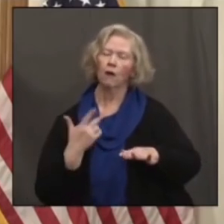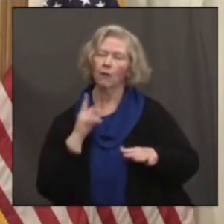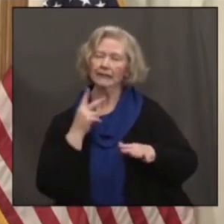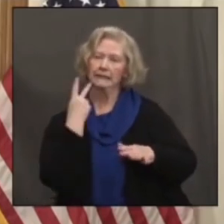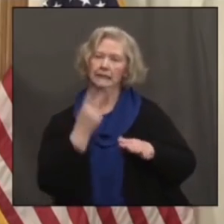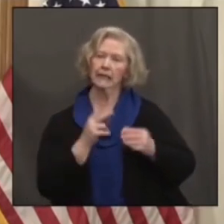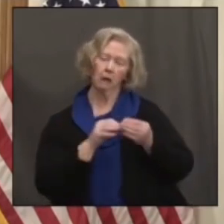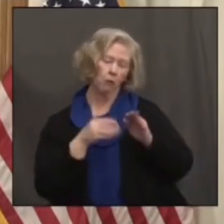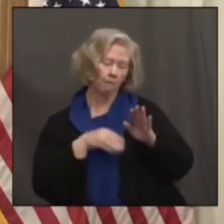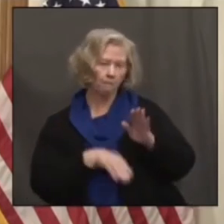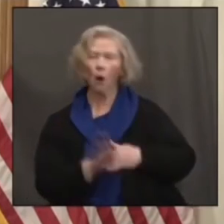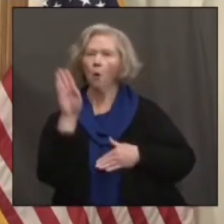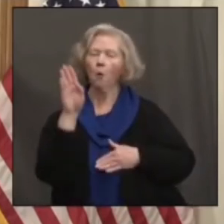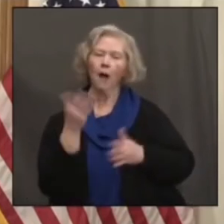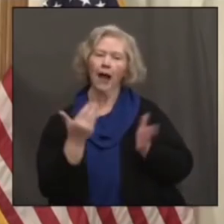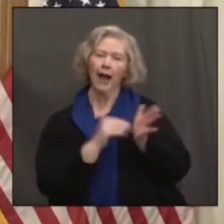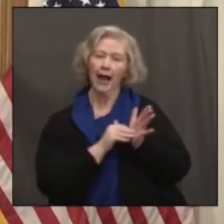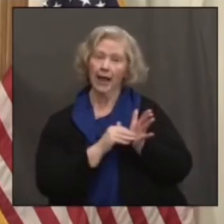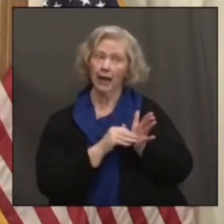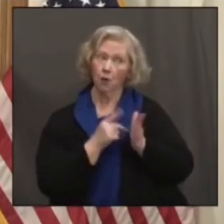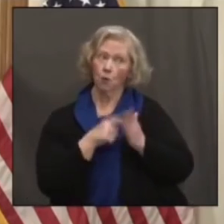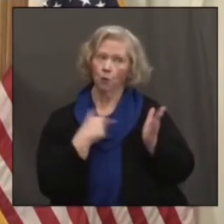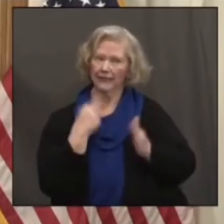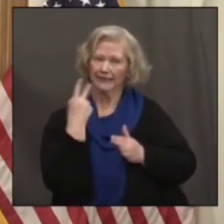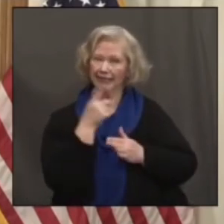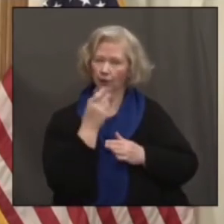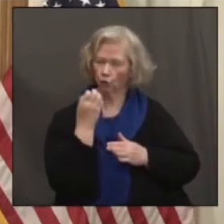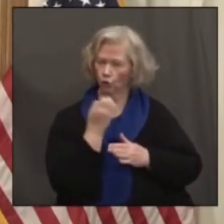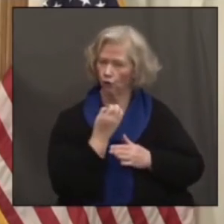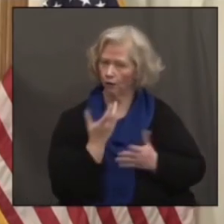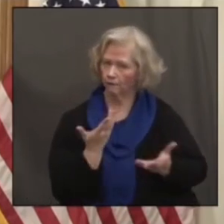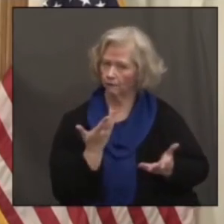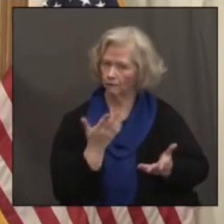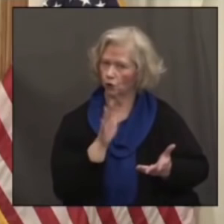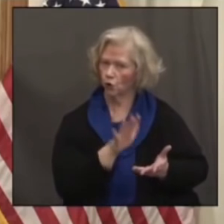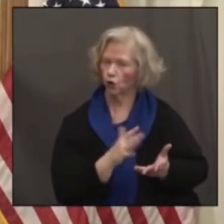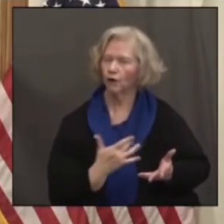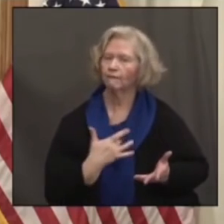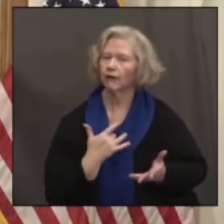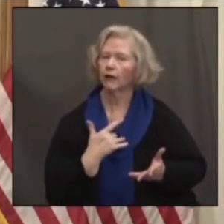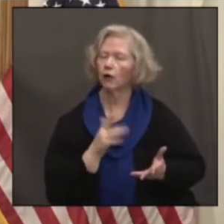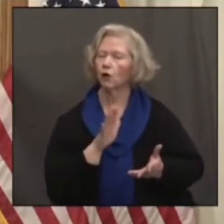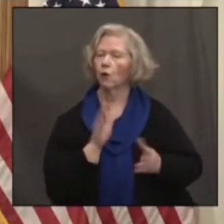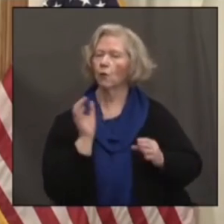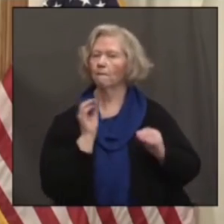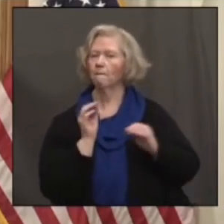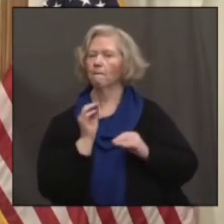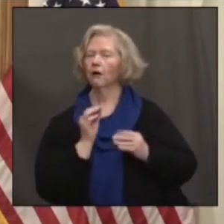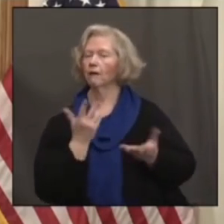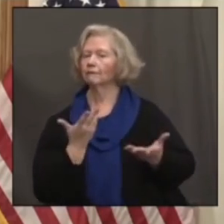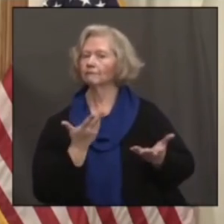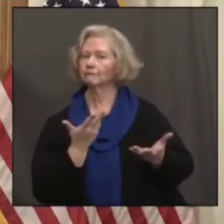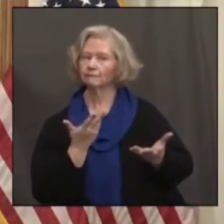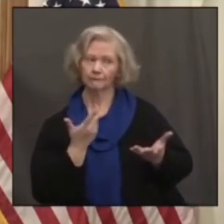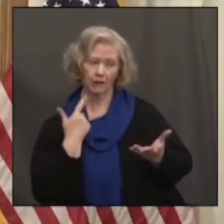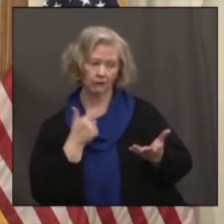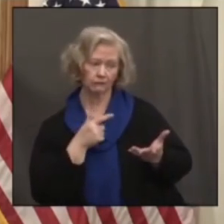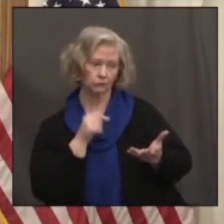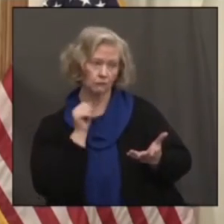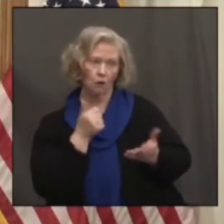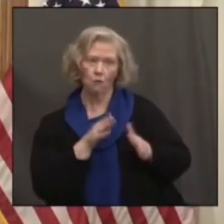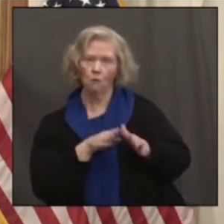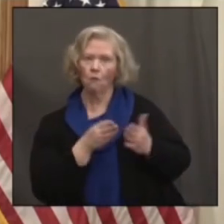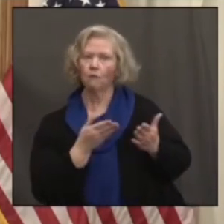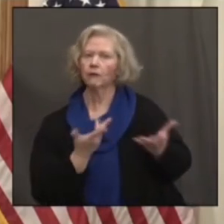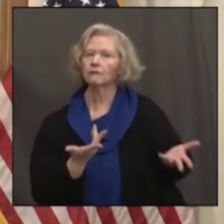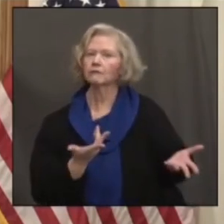exactly like what's happening in Europe. So just want your response to that as we go forward and and open up a little bit more